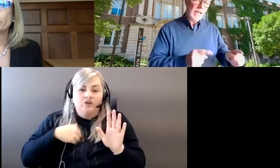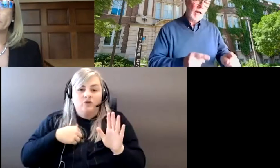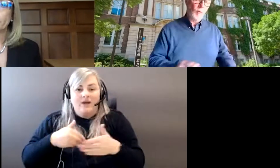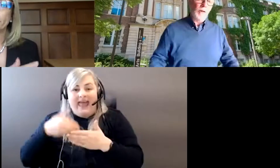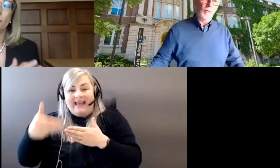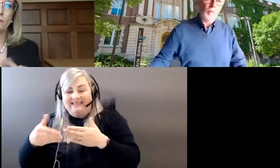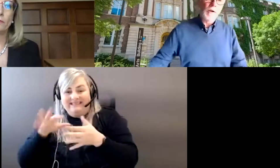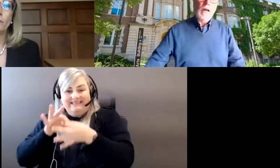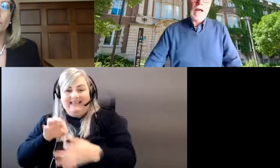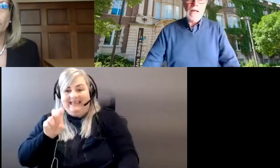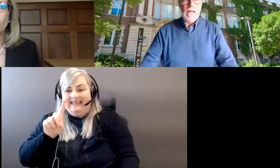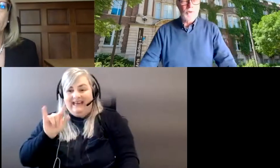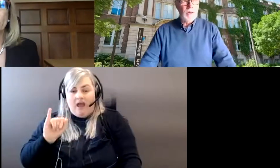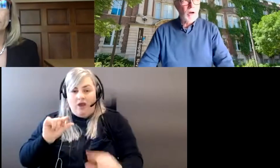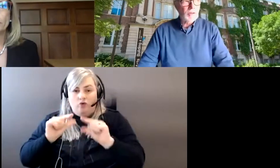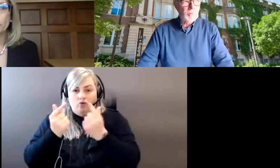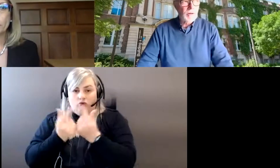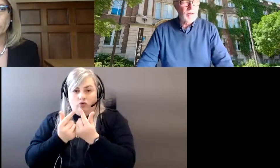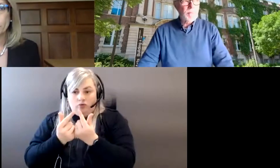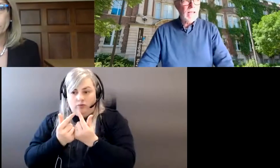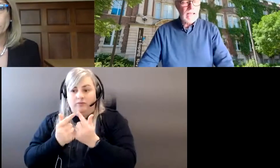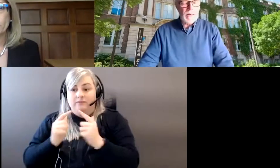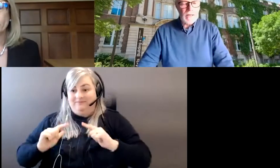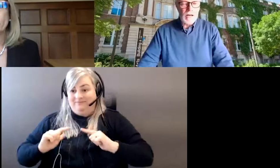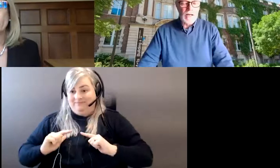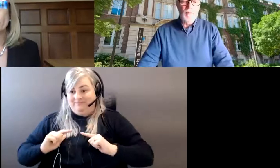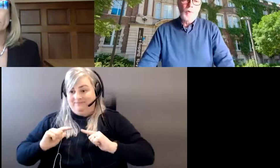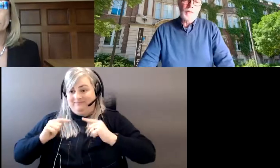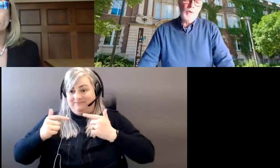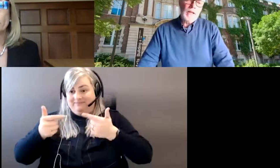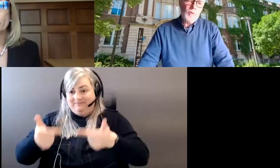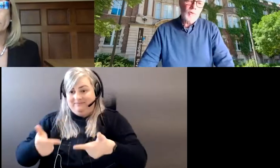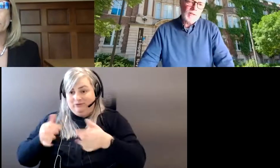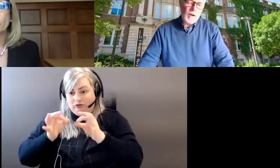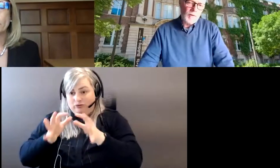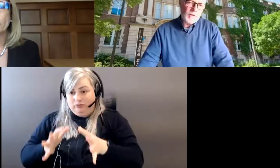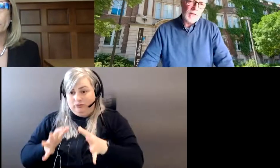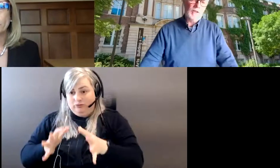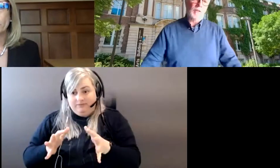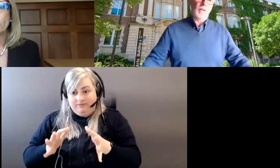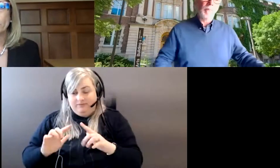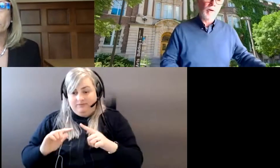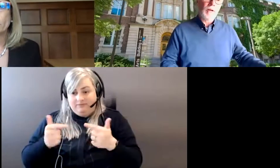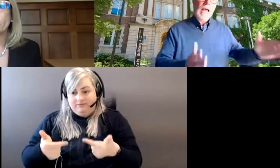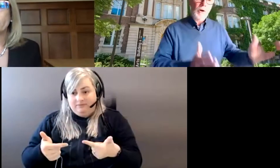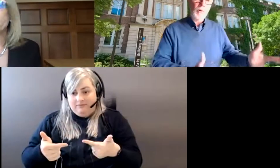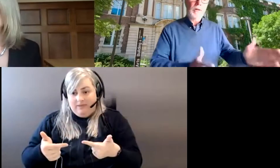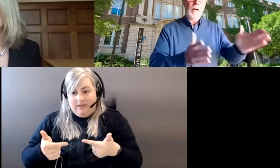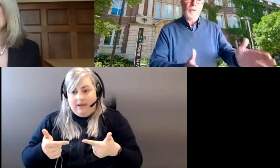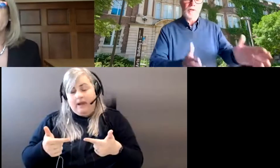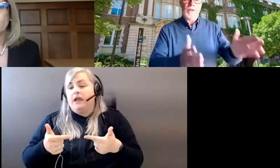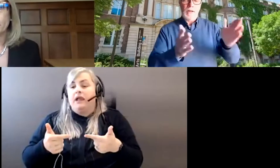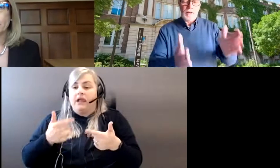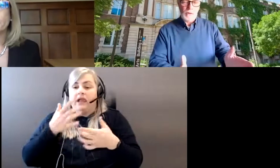EDI working group. Uh, as we talked about EDI is a really interesting conversations about equity,